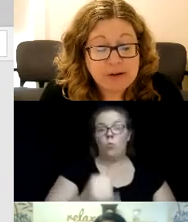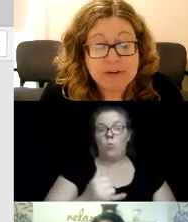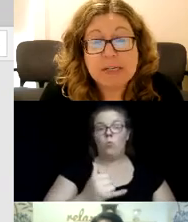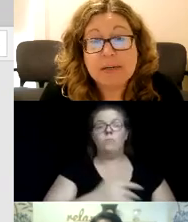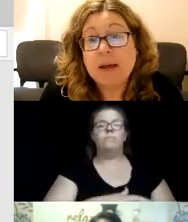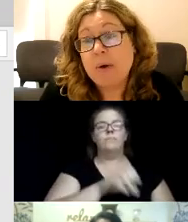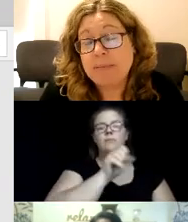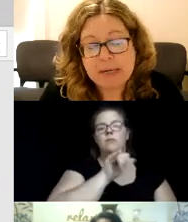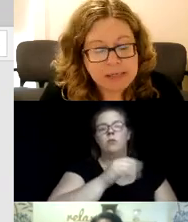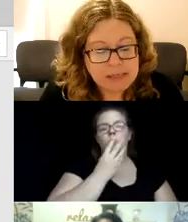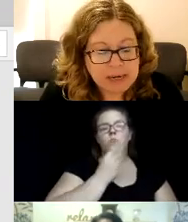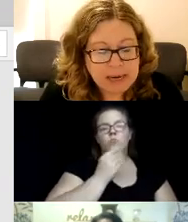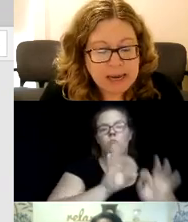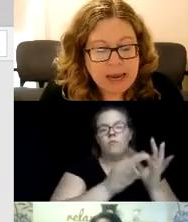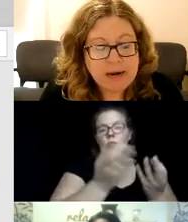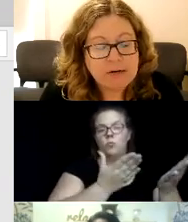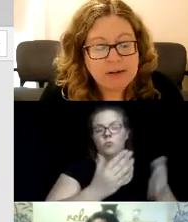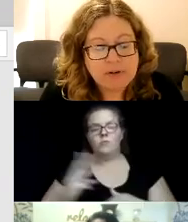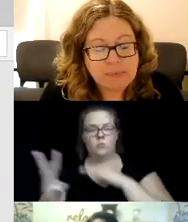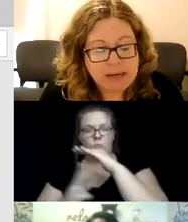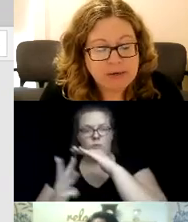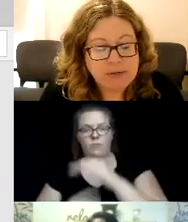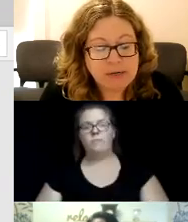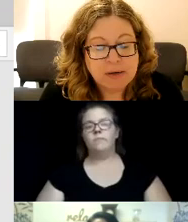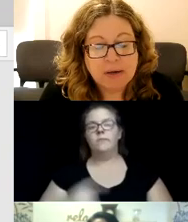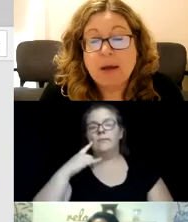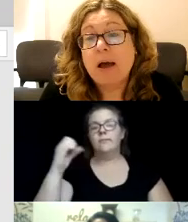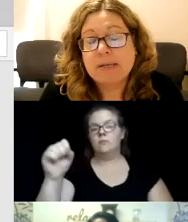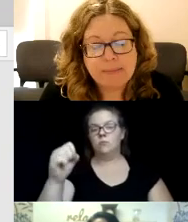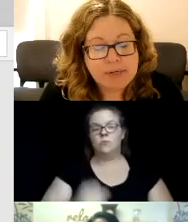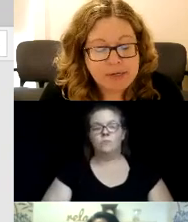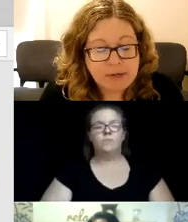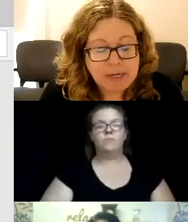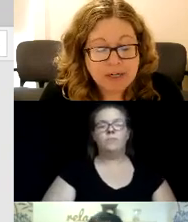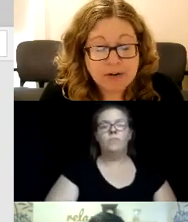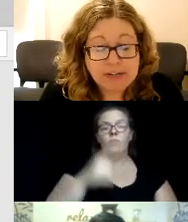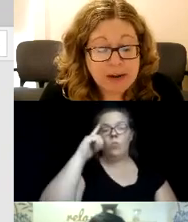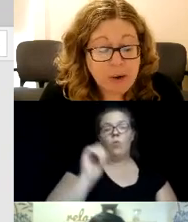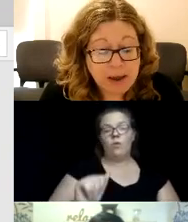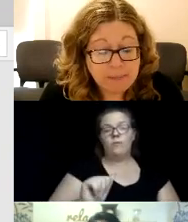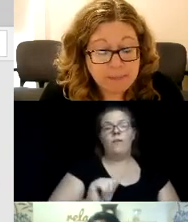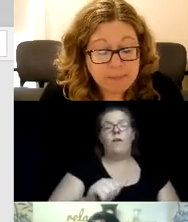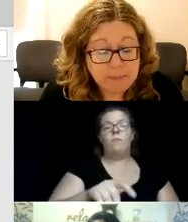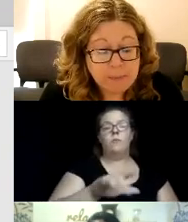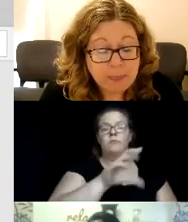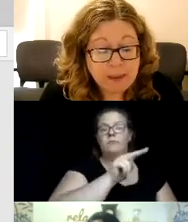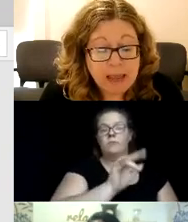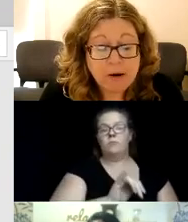Family Service, and Wegmans, and our Silver Sponsors, Alzheimer's Association of CNY,